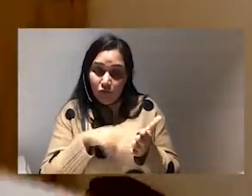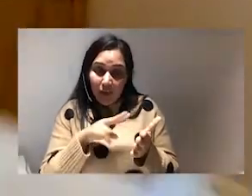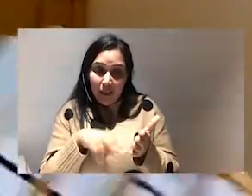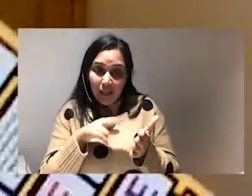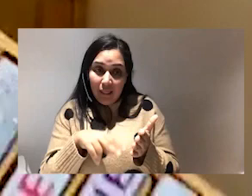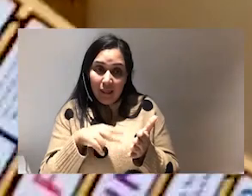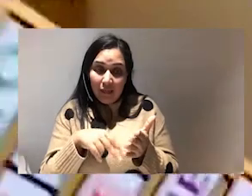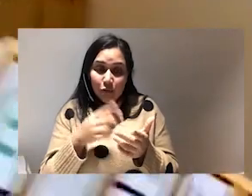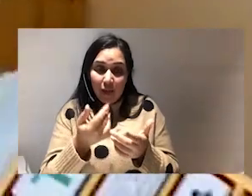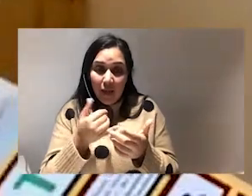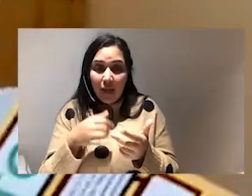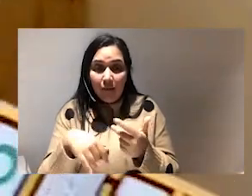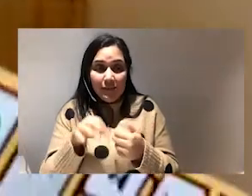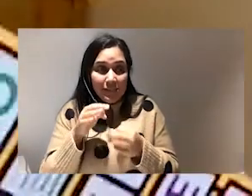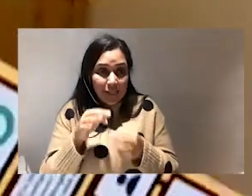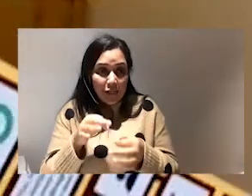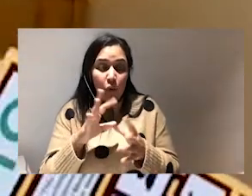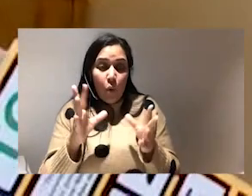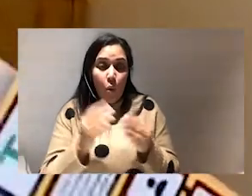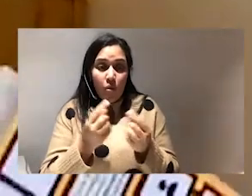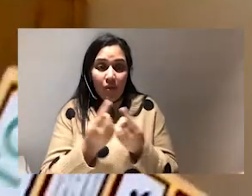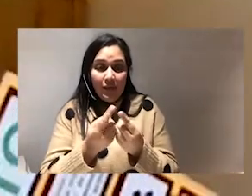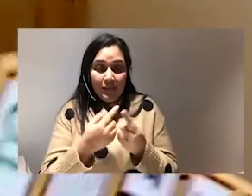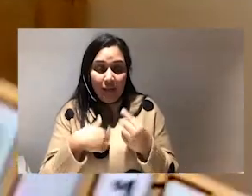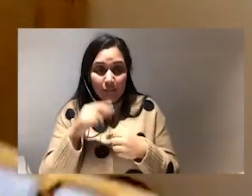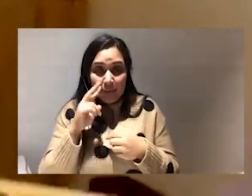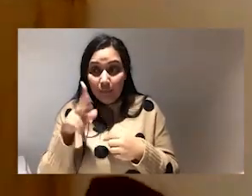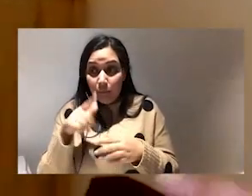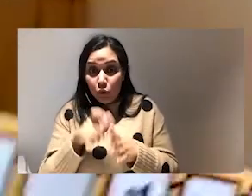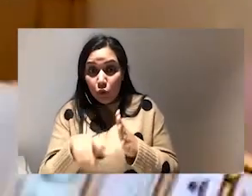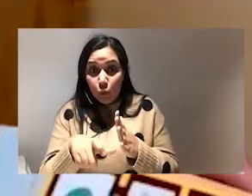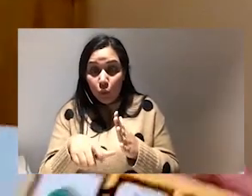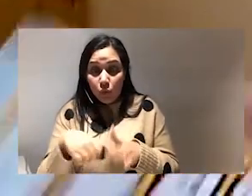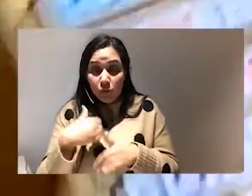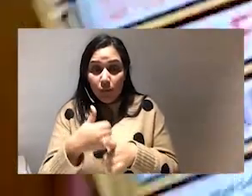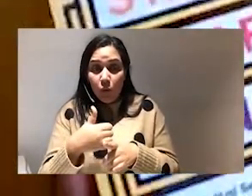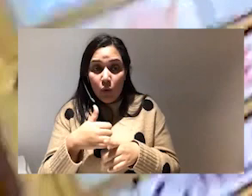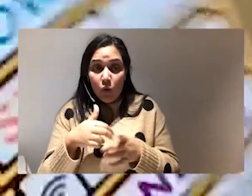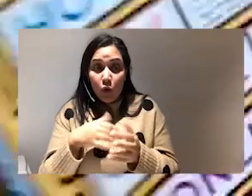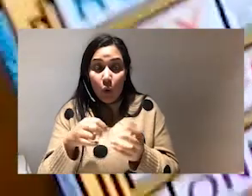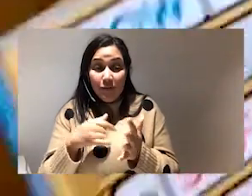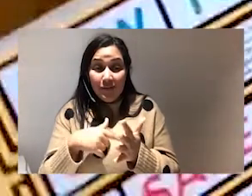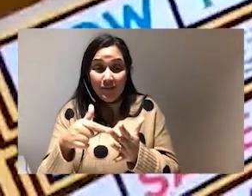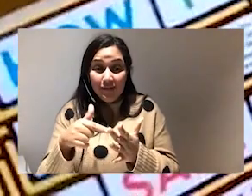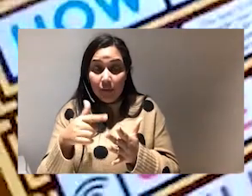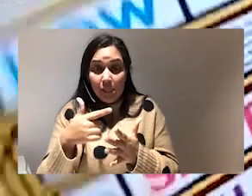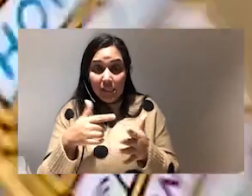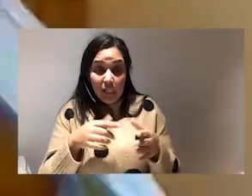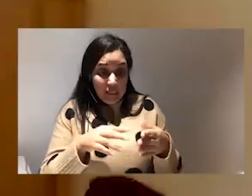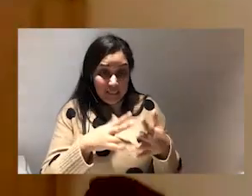rereading it today and it was literally like all of the things that i'm seeing people do to support ngozi is like textbook